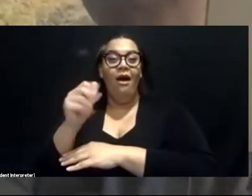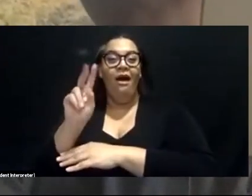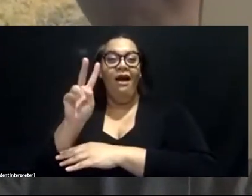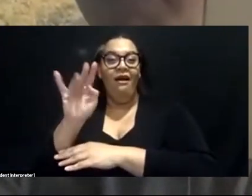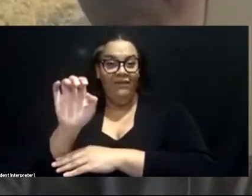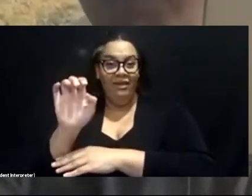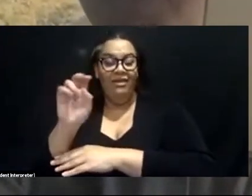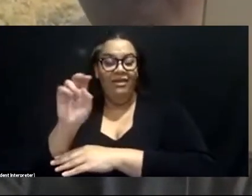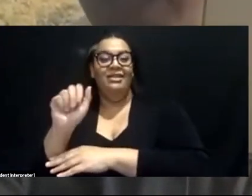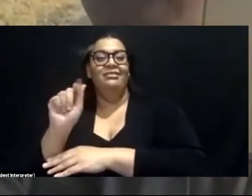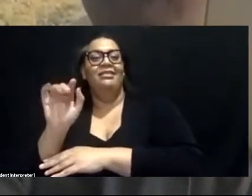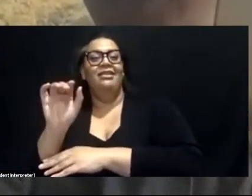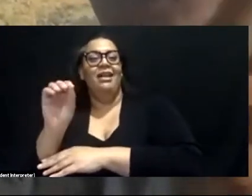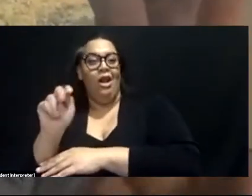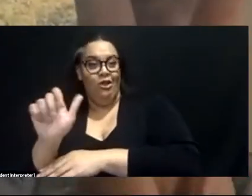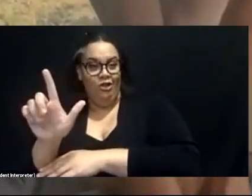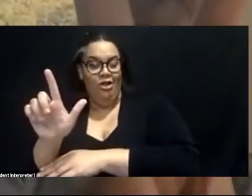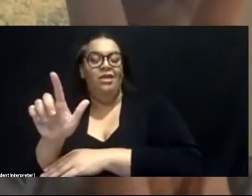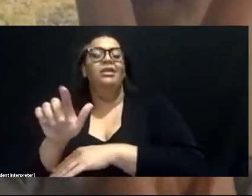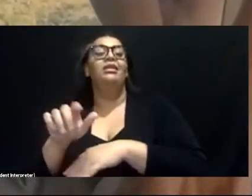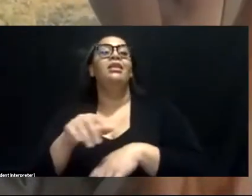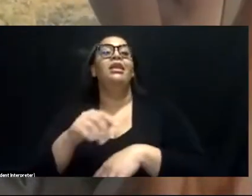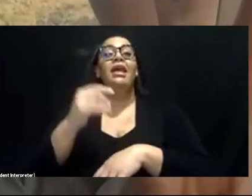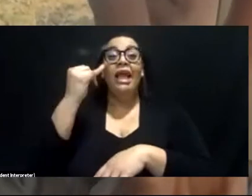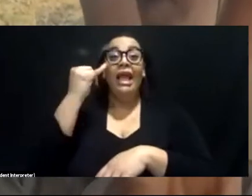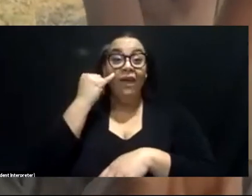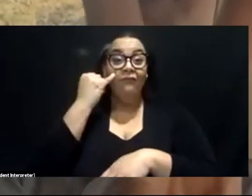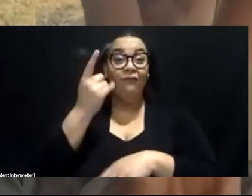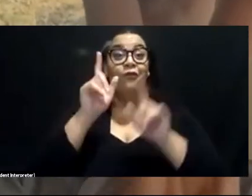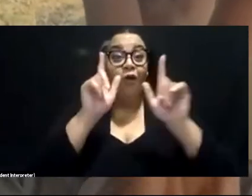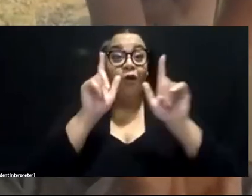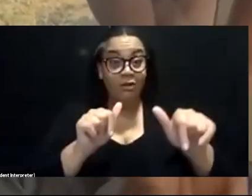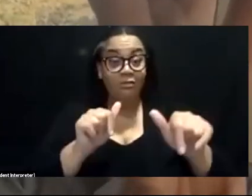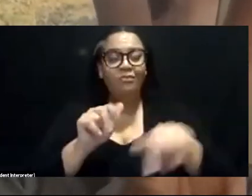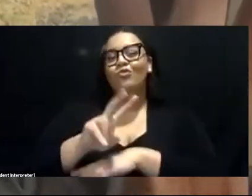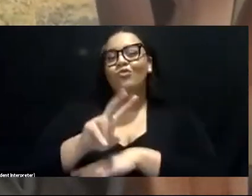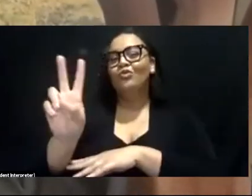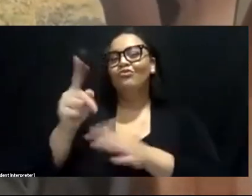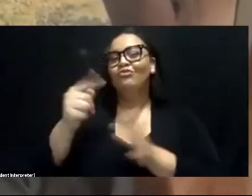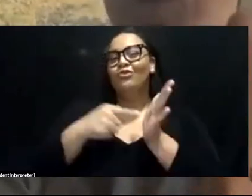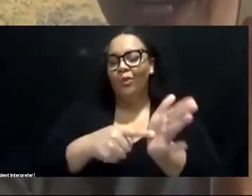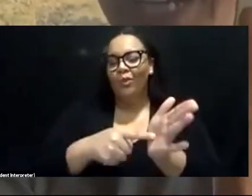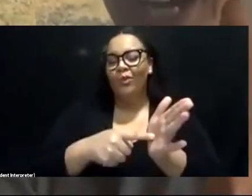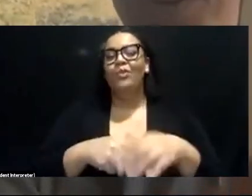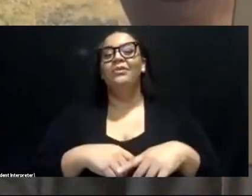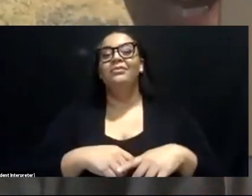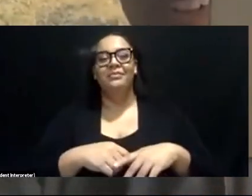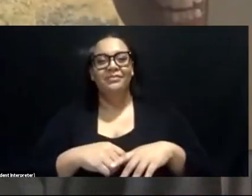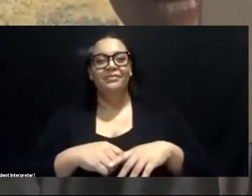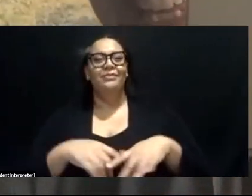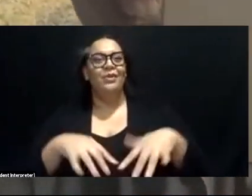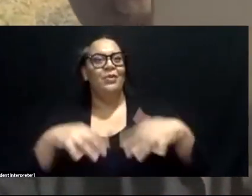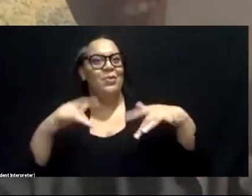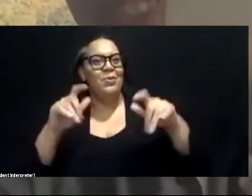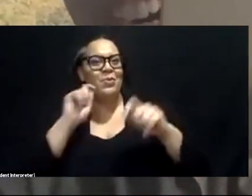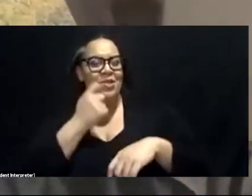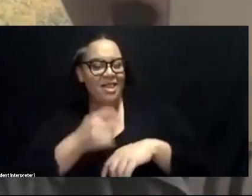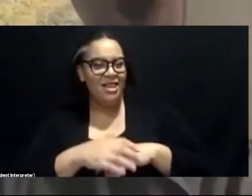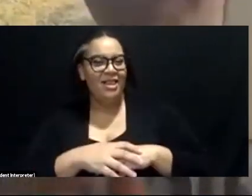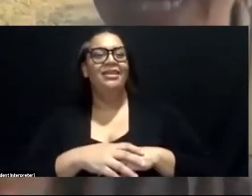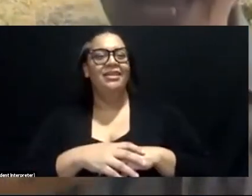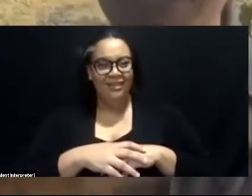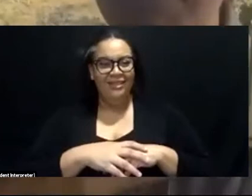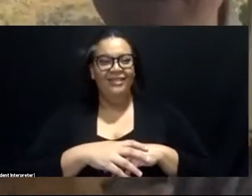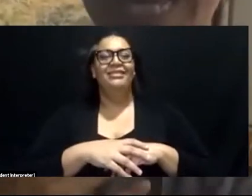park, but not very many people go there. Show us two fingers if you've been to Mojave National Preserve. Way to go. Wow. Cool